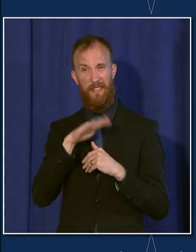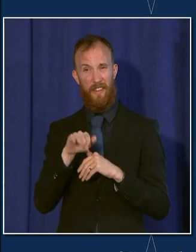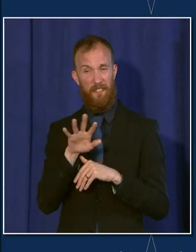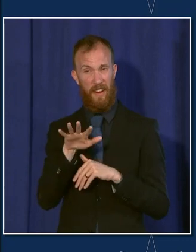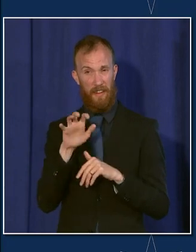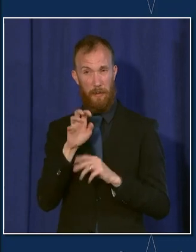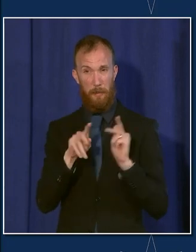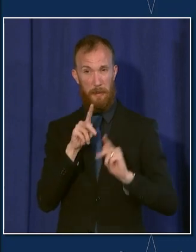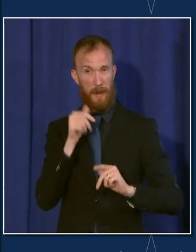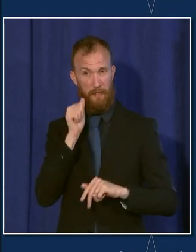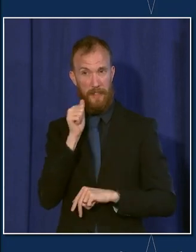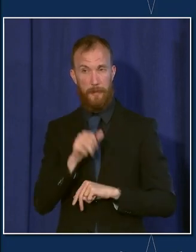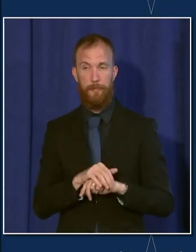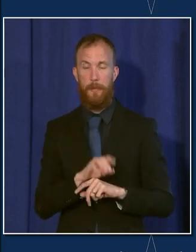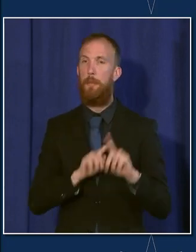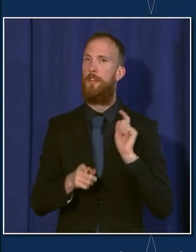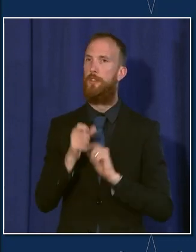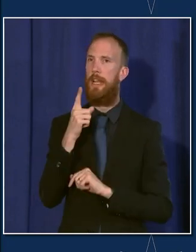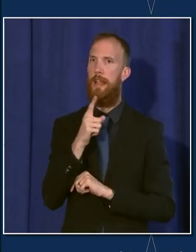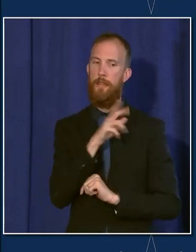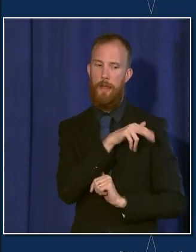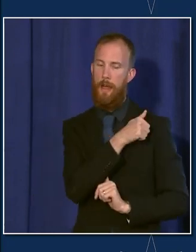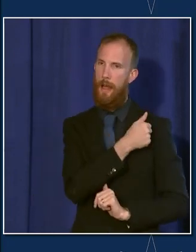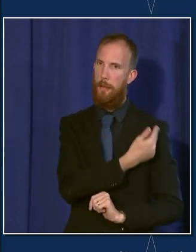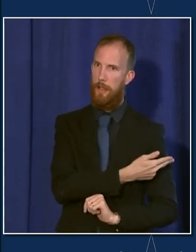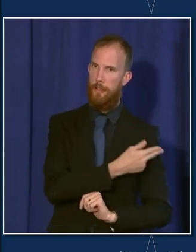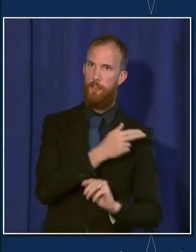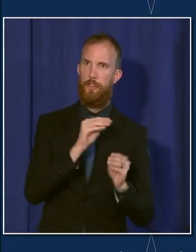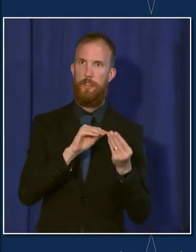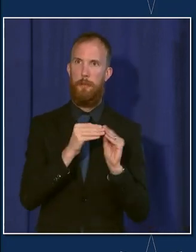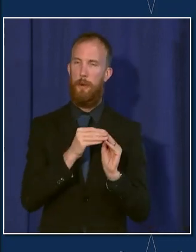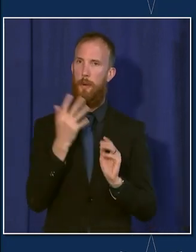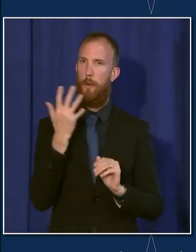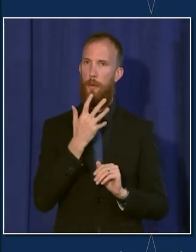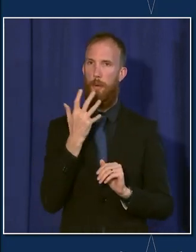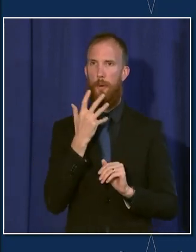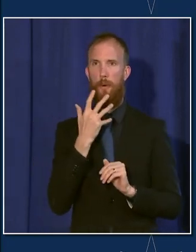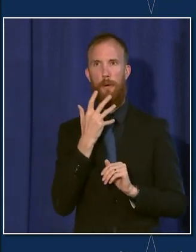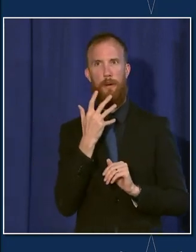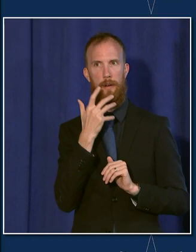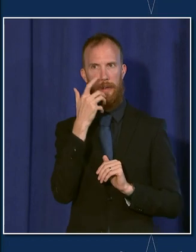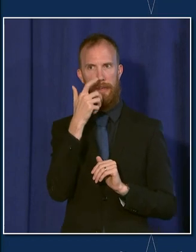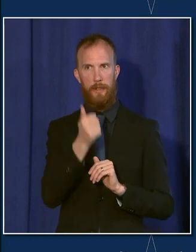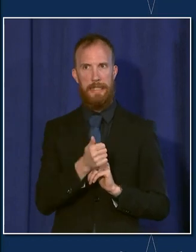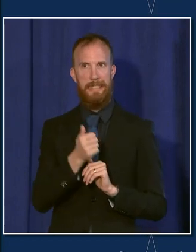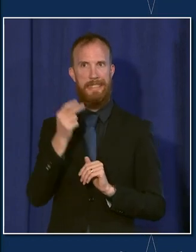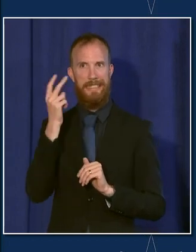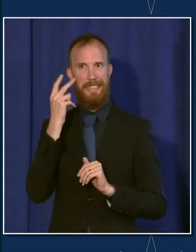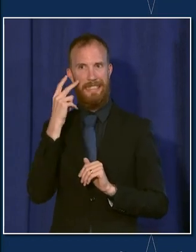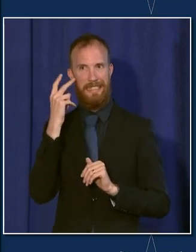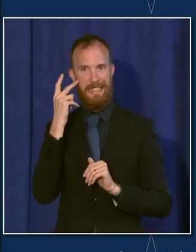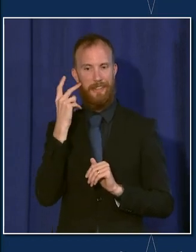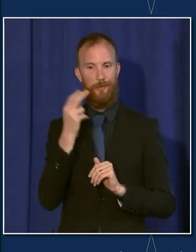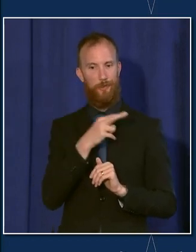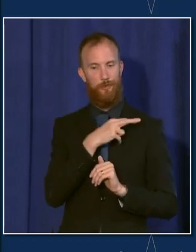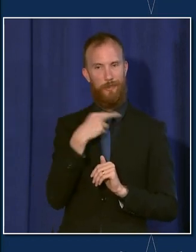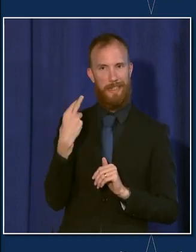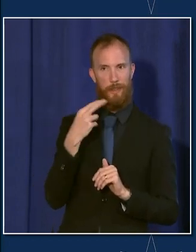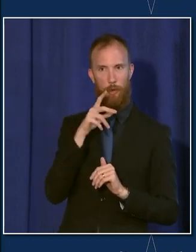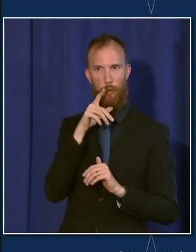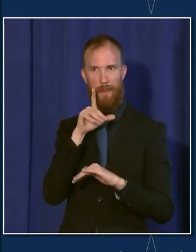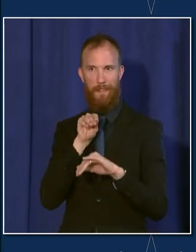hospitalization rate is really striking where we look at our Chicago data and how much that risk is falling on people who are